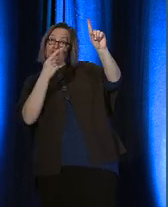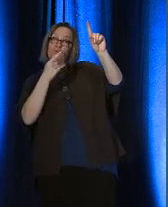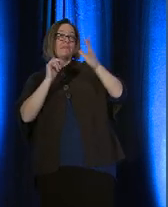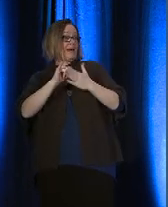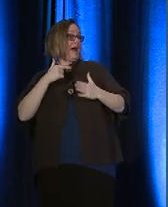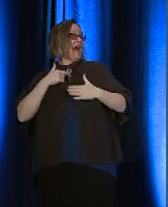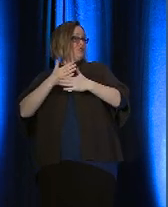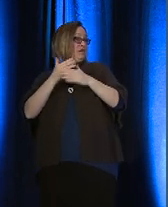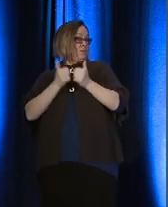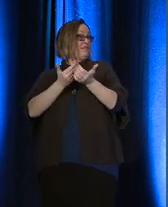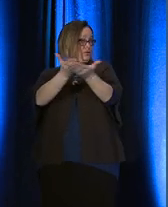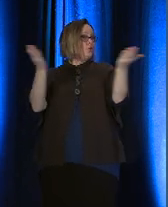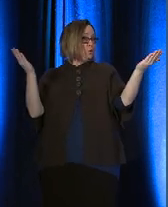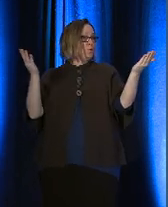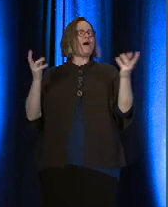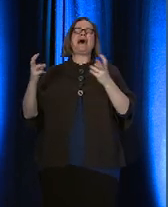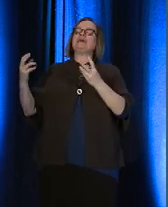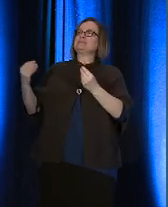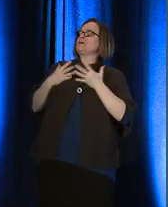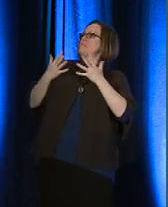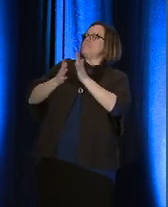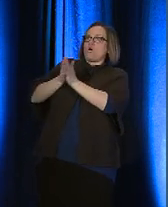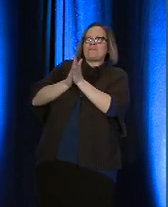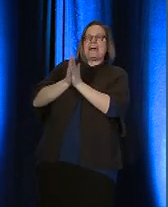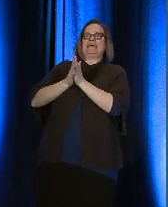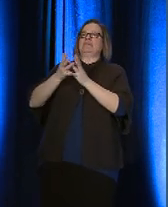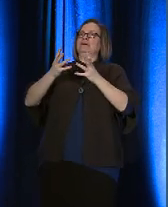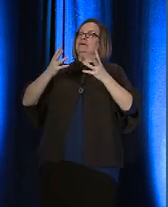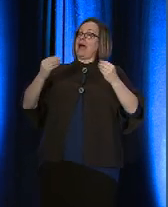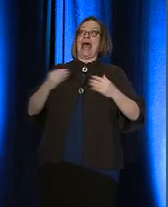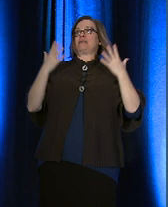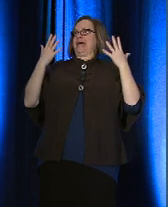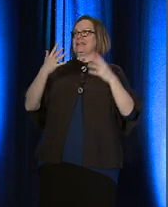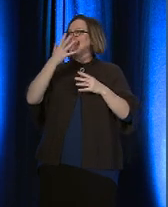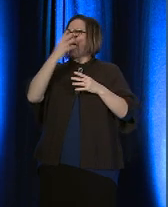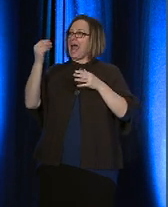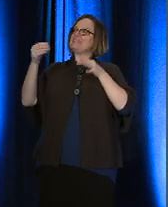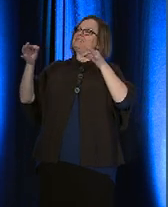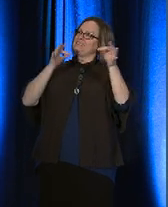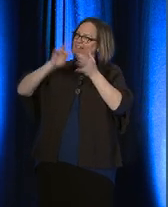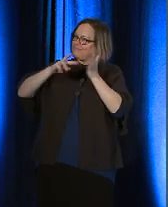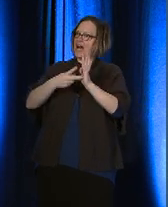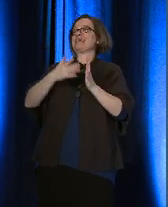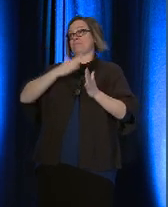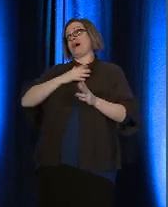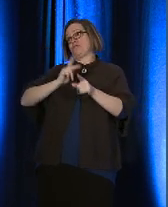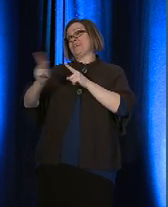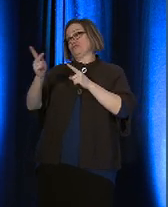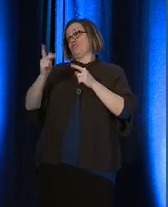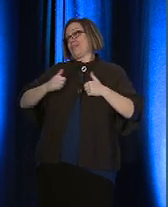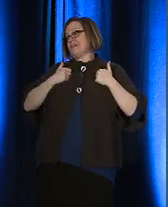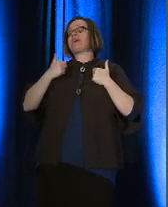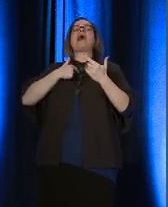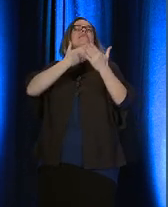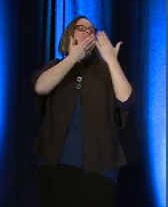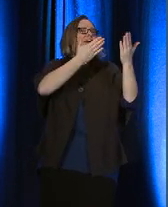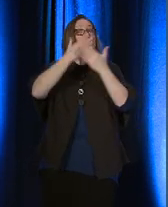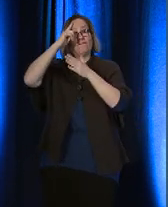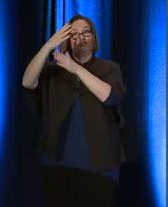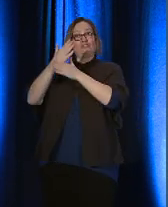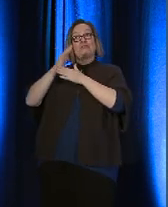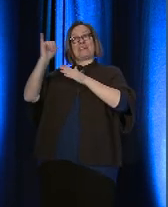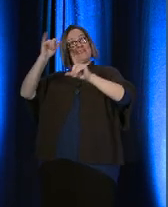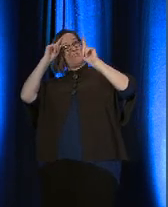you, has motivated, animated, and defined my professional life. I thank you for sharing this cause, and in so